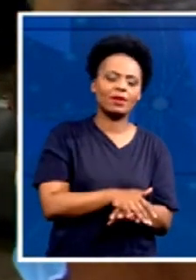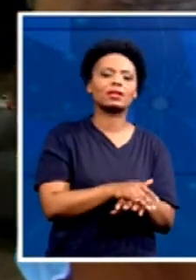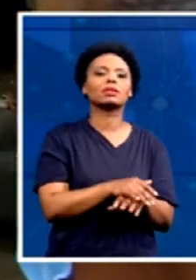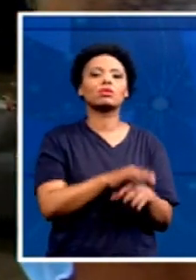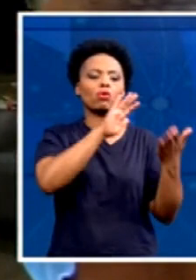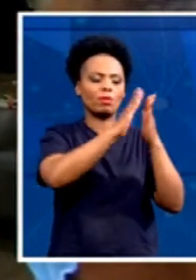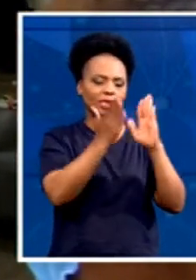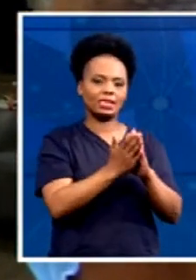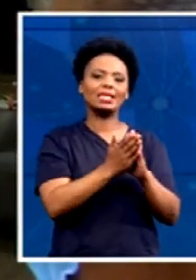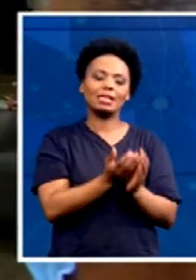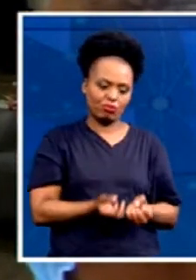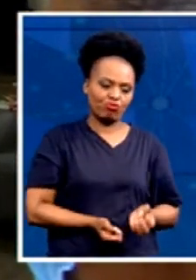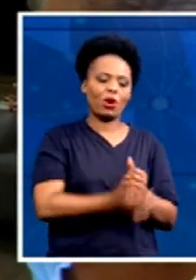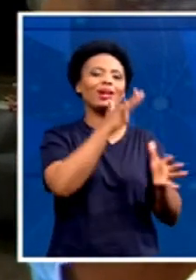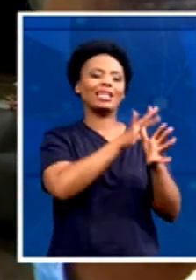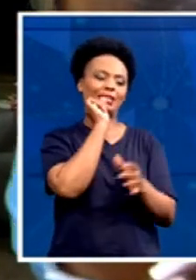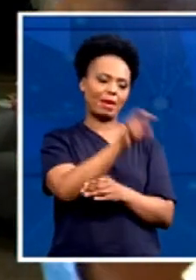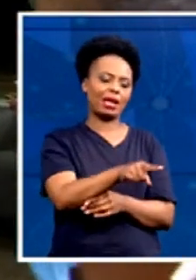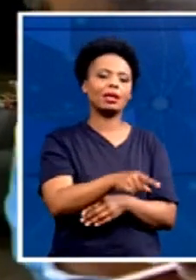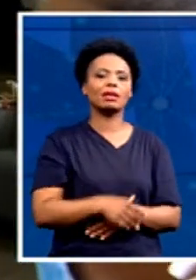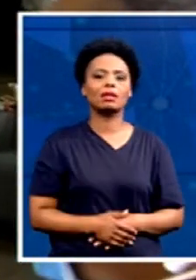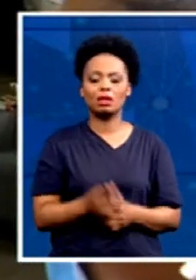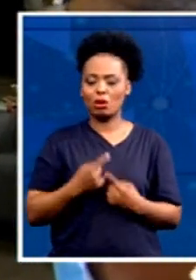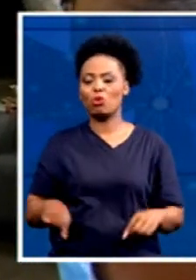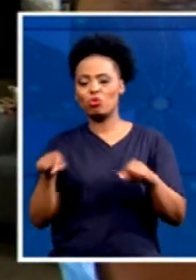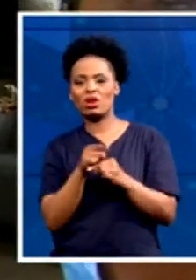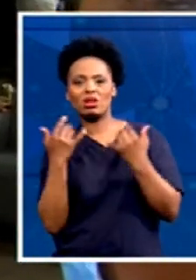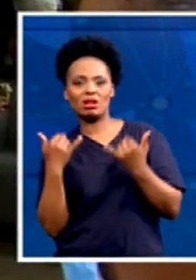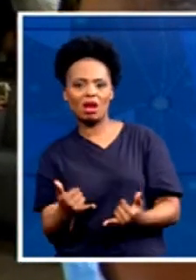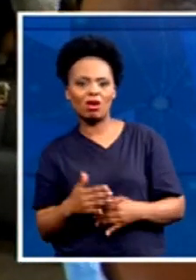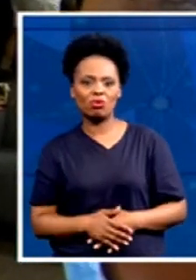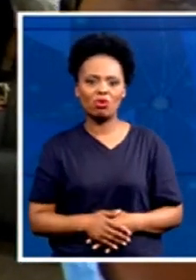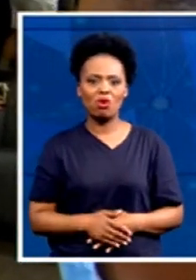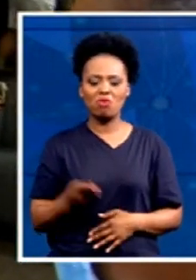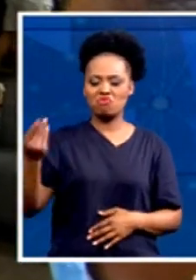We're not here to fill our pockets. So we have a saying,